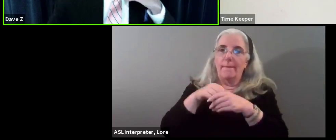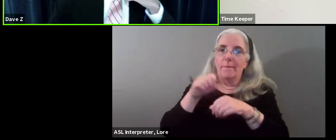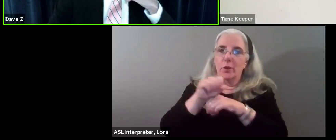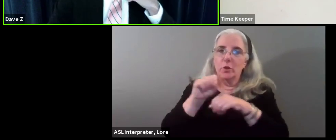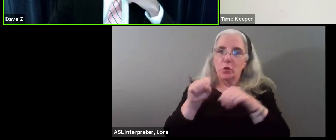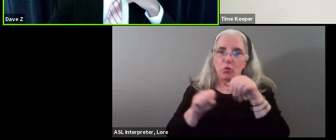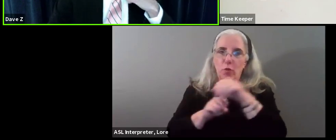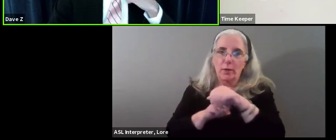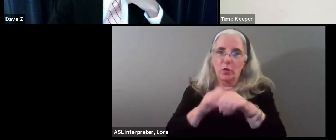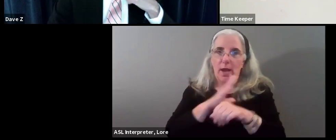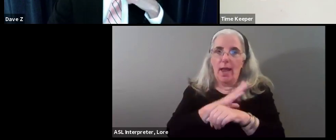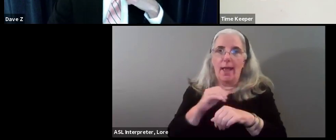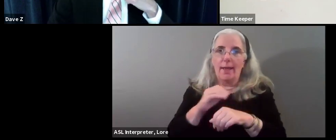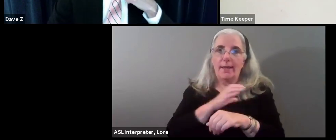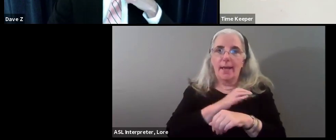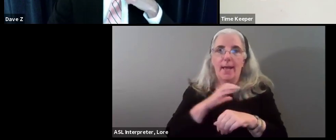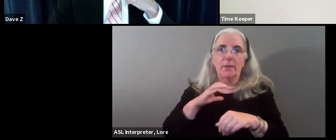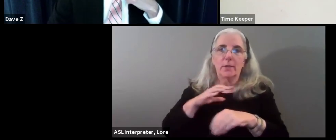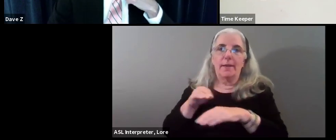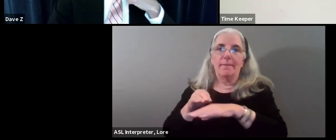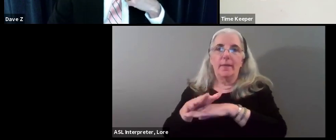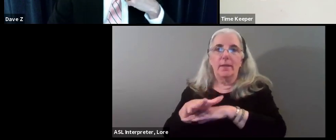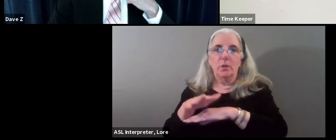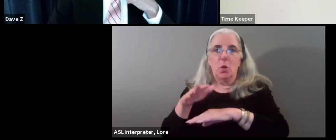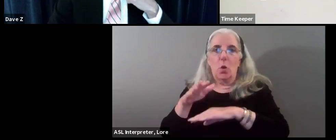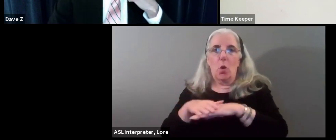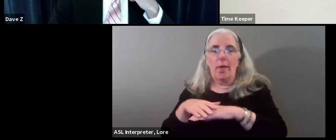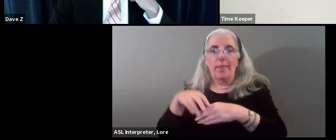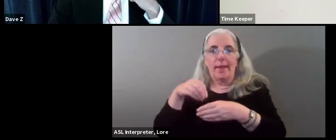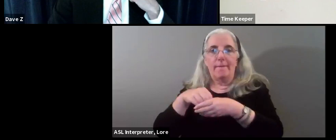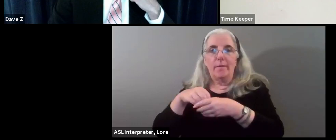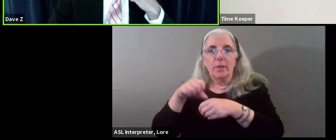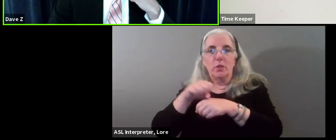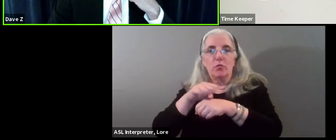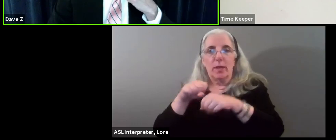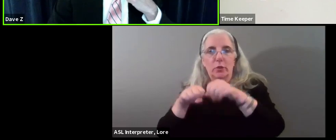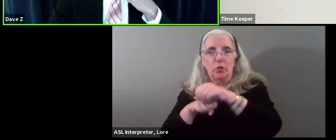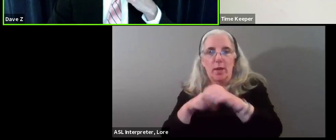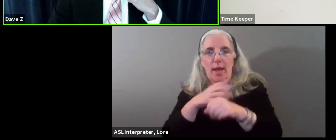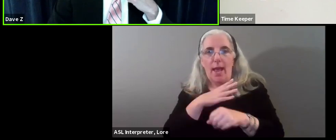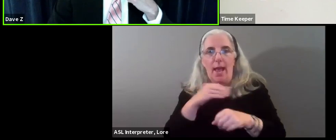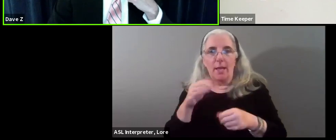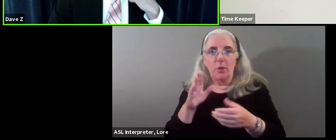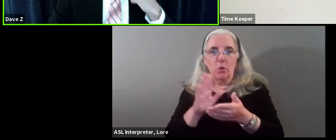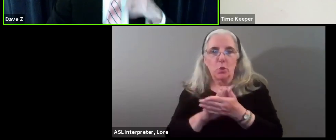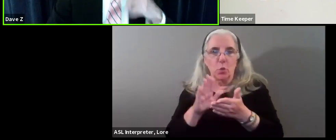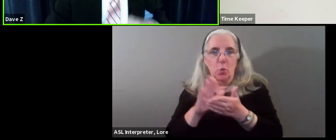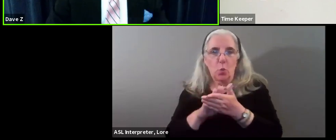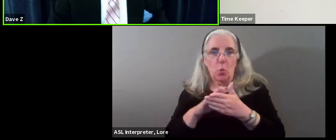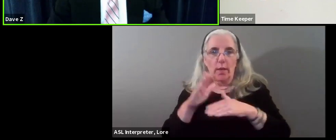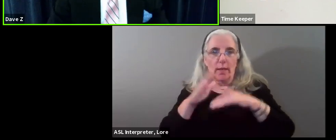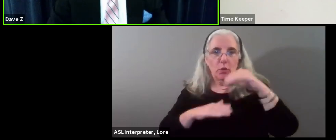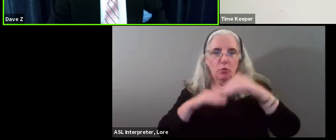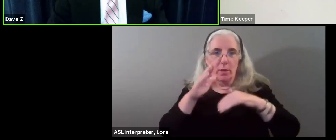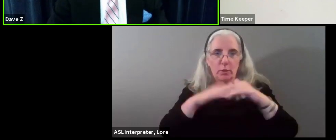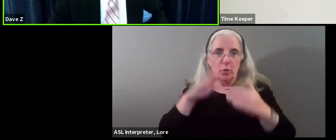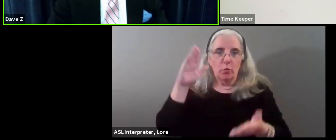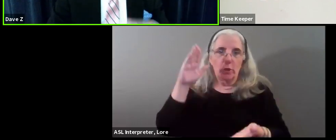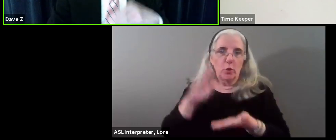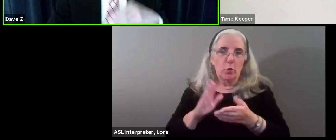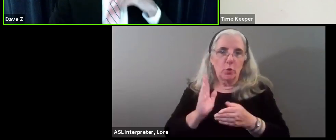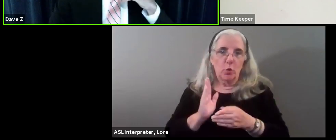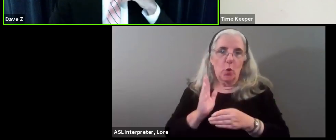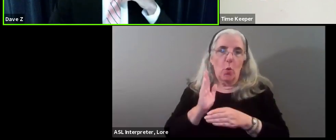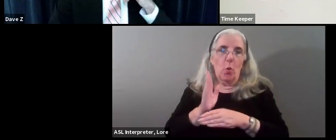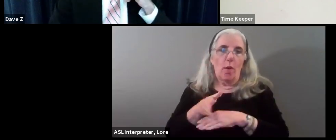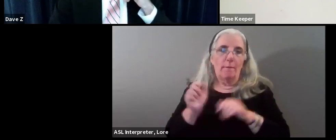and the council's influence on infrastructure and on school construction and trying to reduce overcrowding in